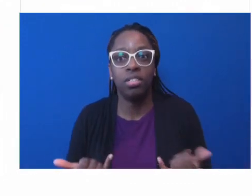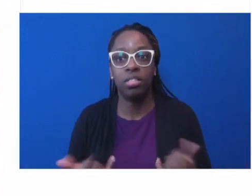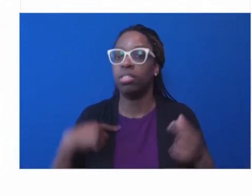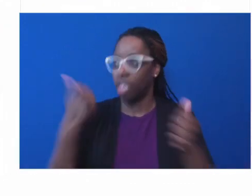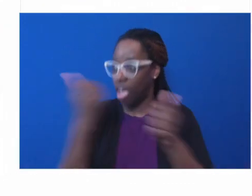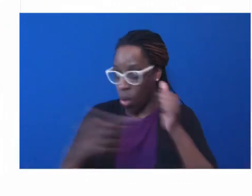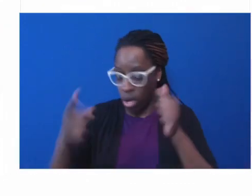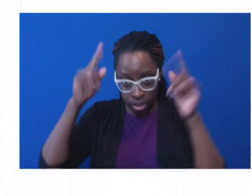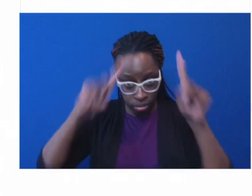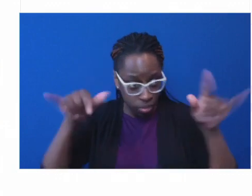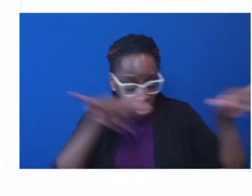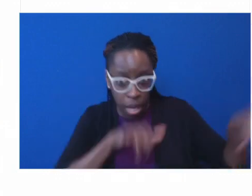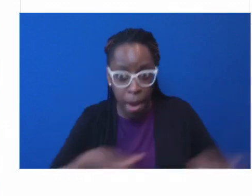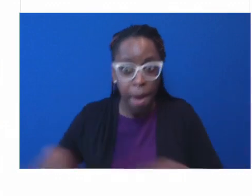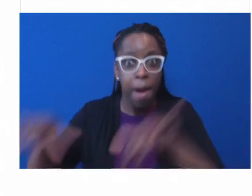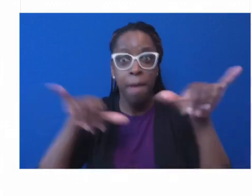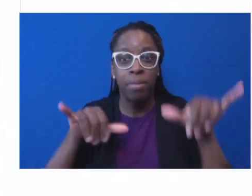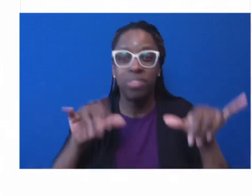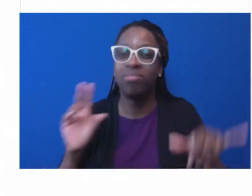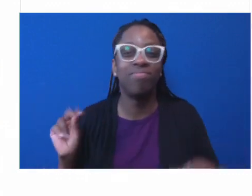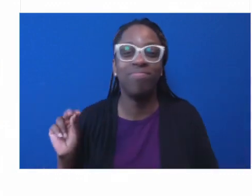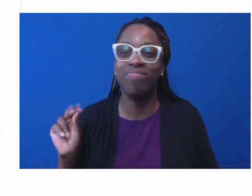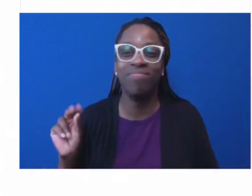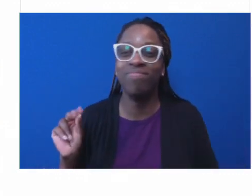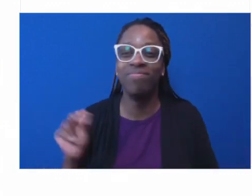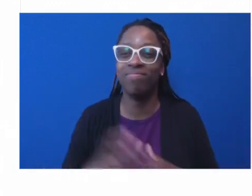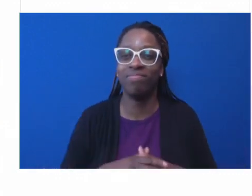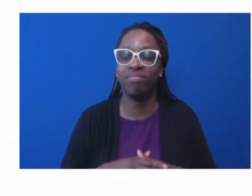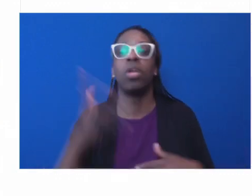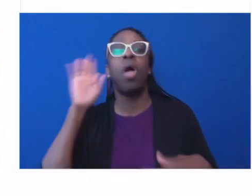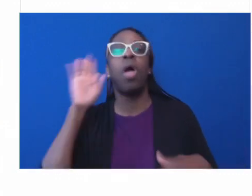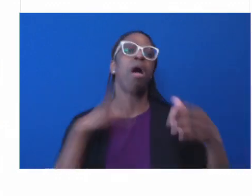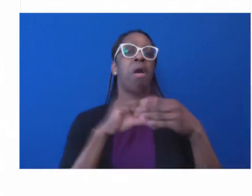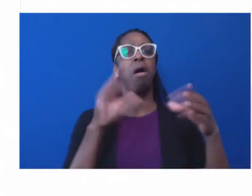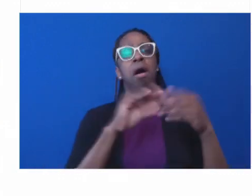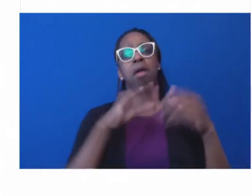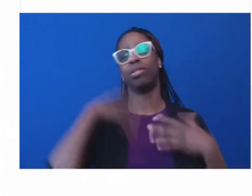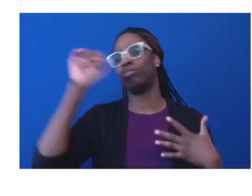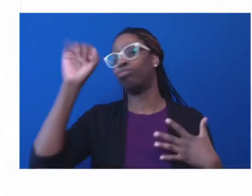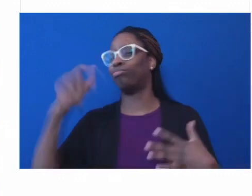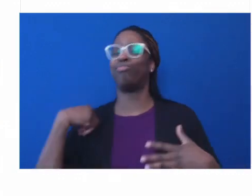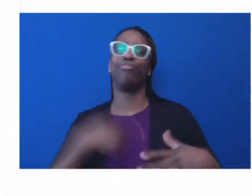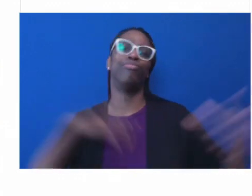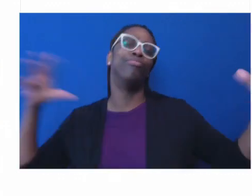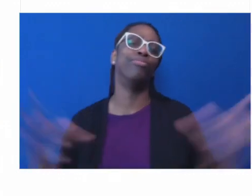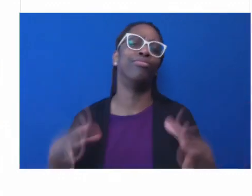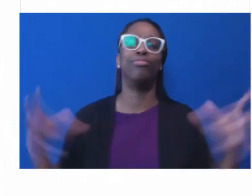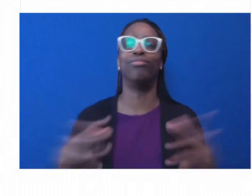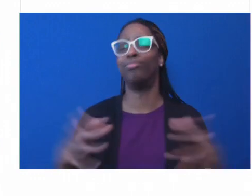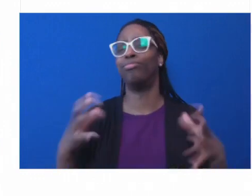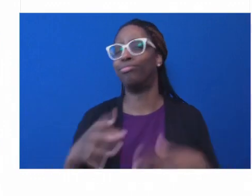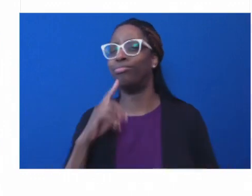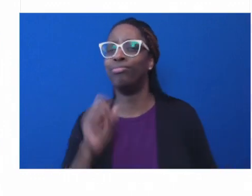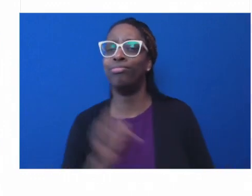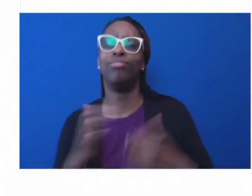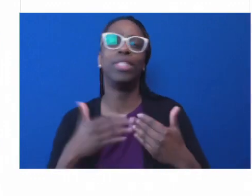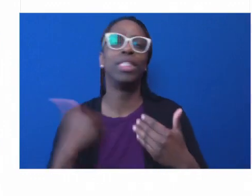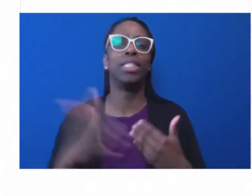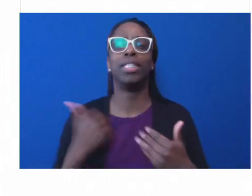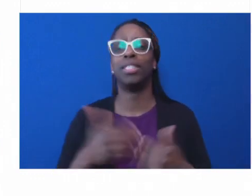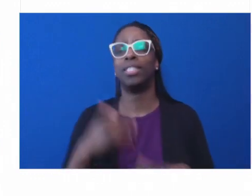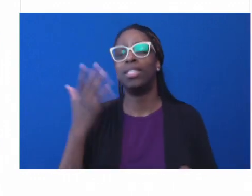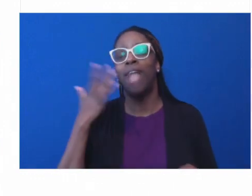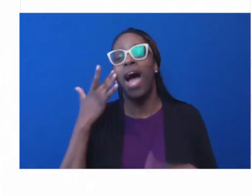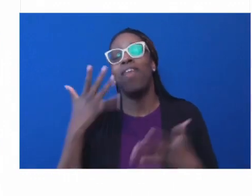to say we all have come together with those, you know, those fireside chats of way back when, and we're all, you know, singing from the same, you know,